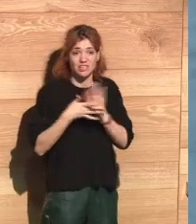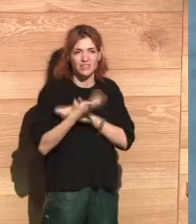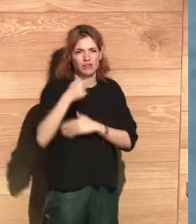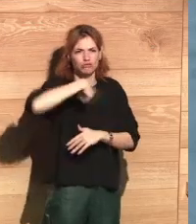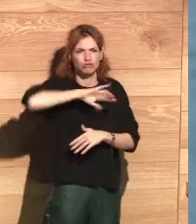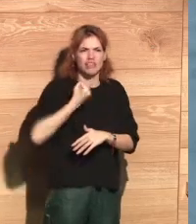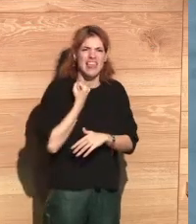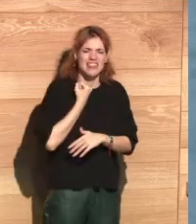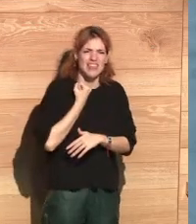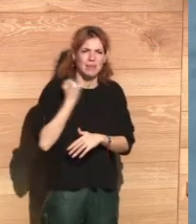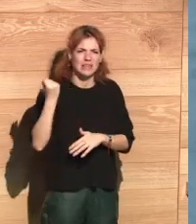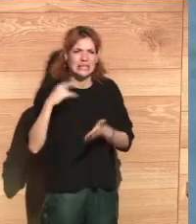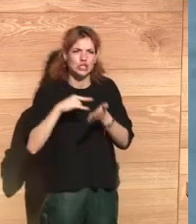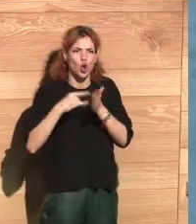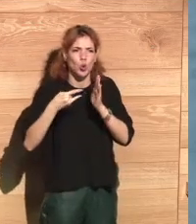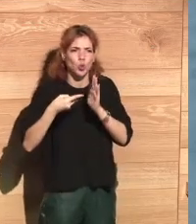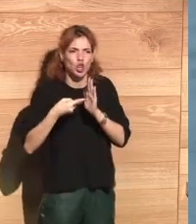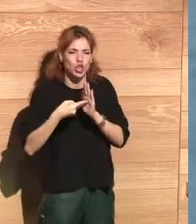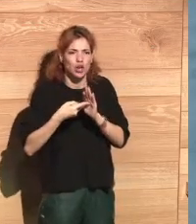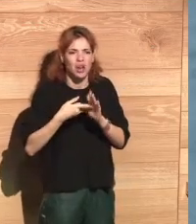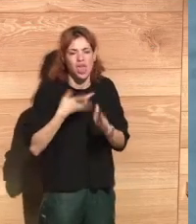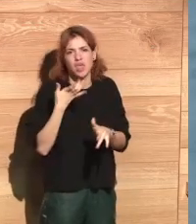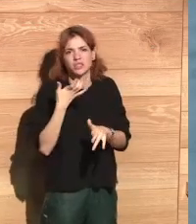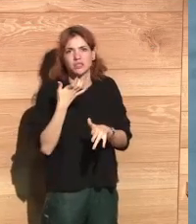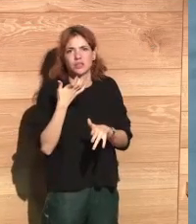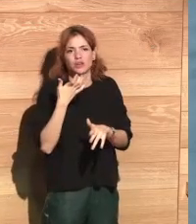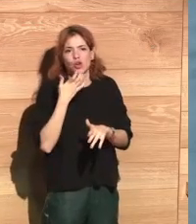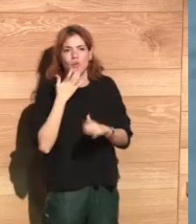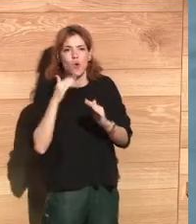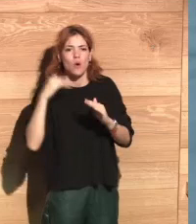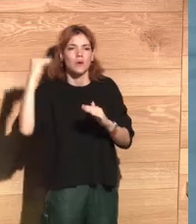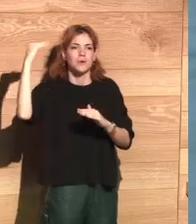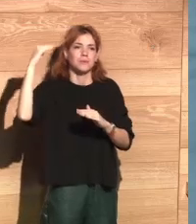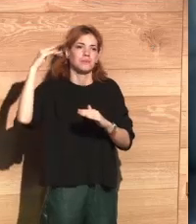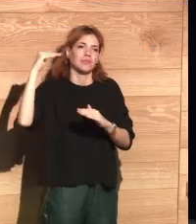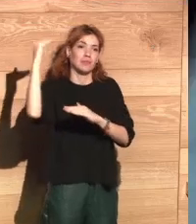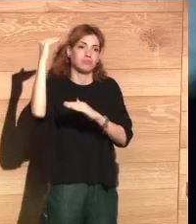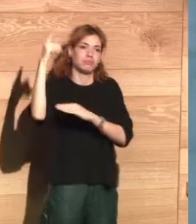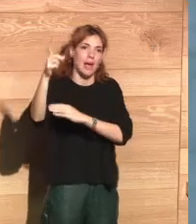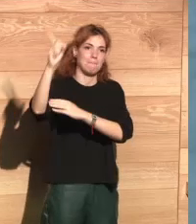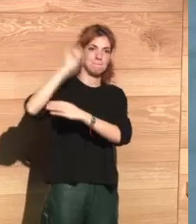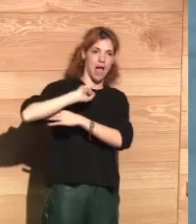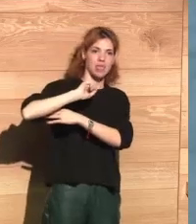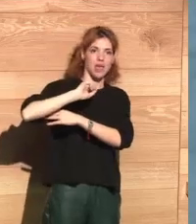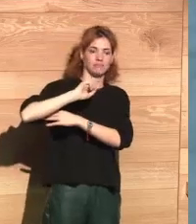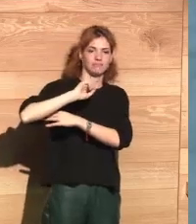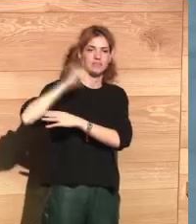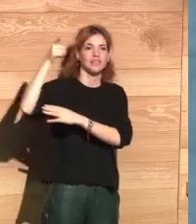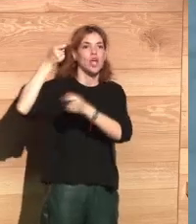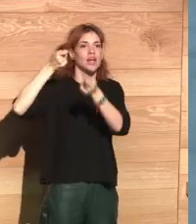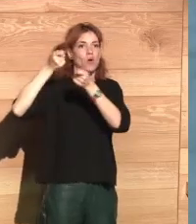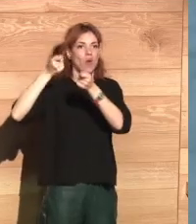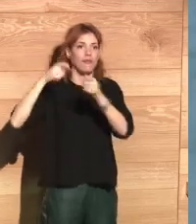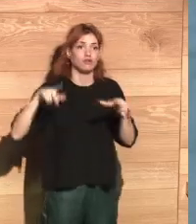the public and the private sectors. We cannot depend only on solutions that come from the top to the bottom, from the